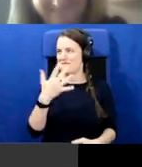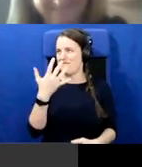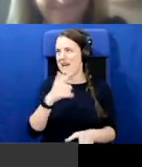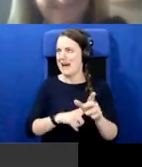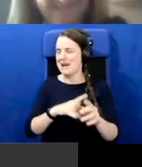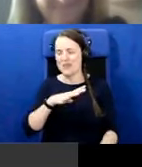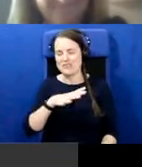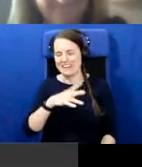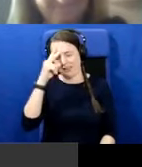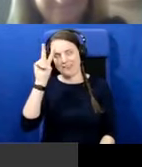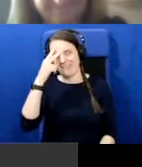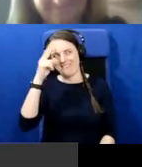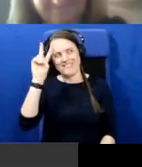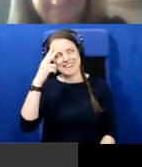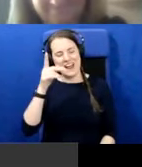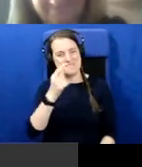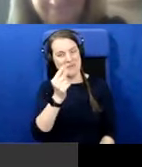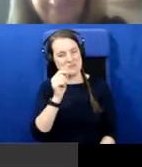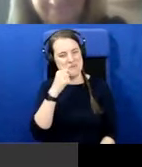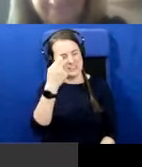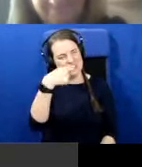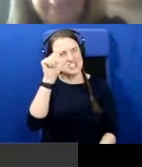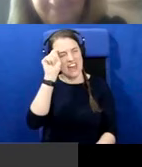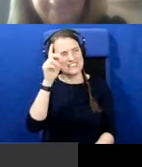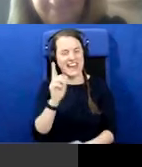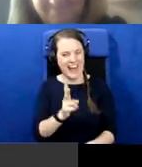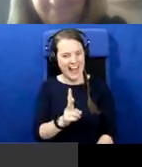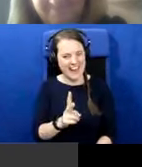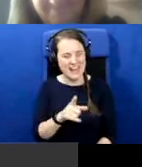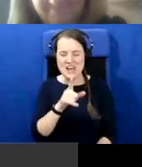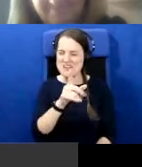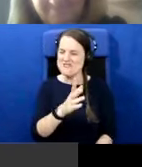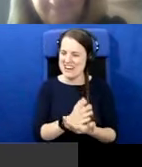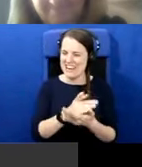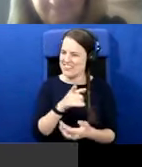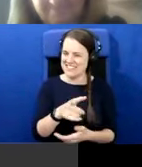Probably will change it again. It's, it's really very, very difficult.